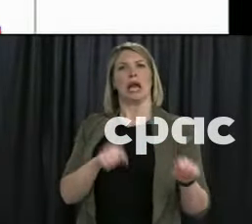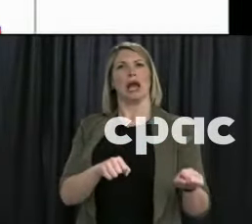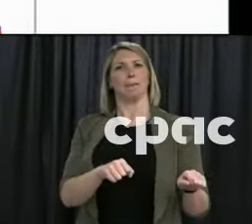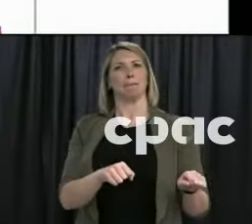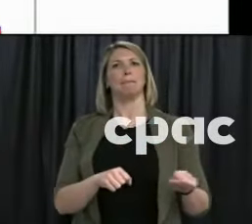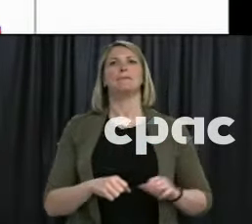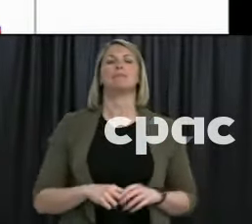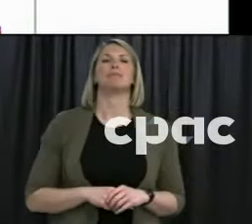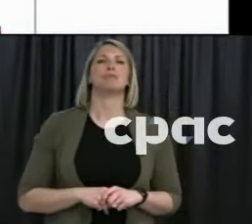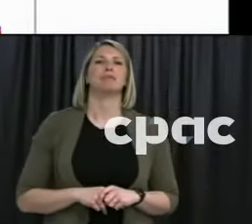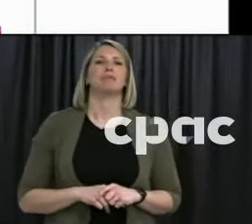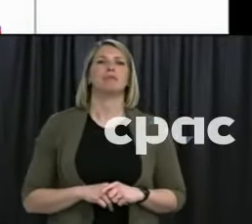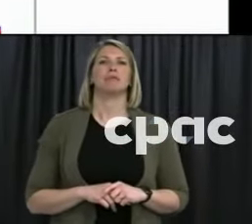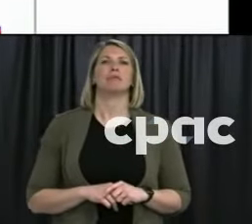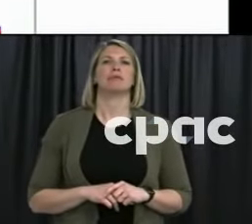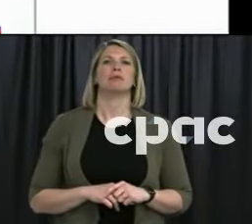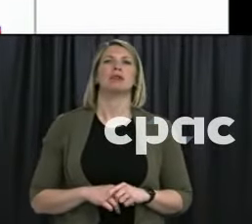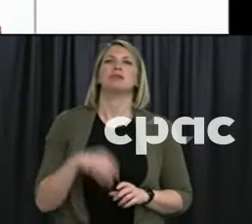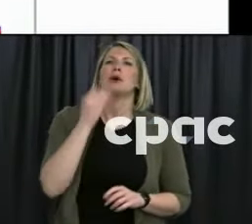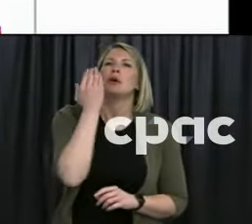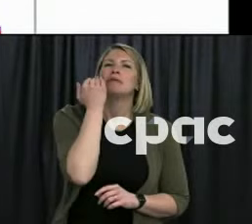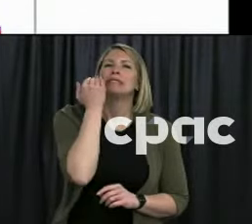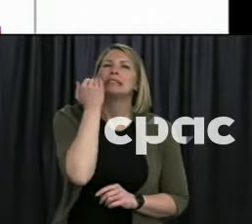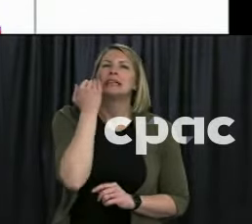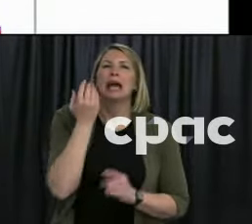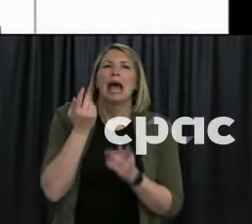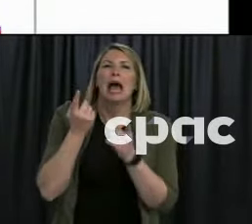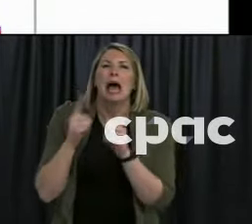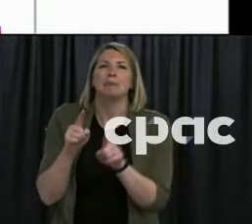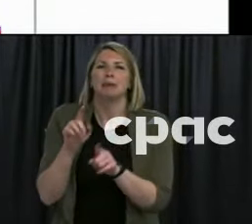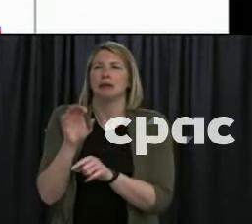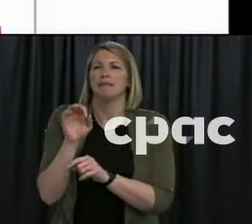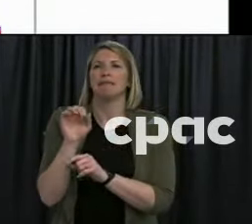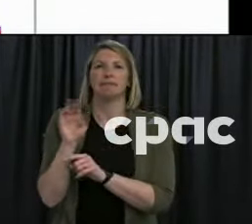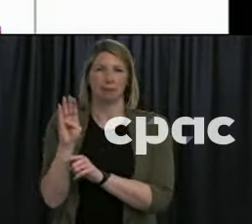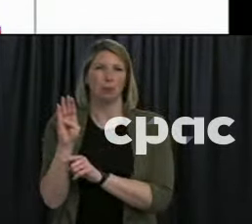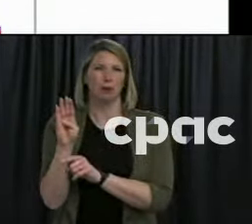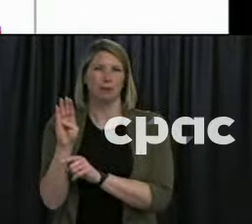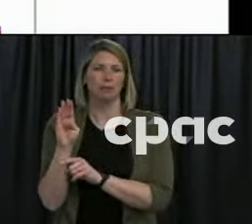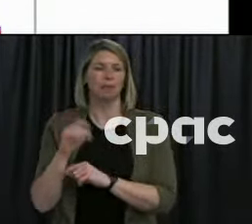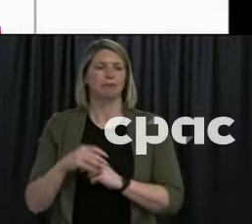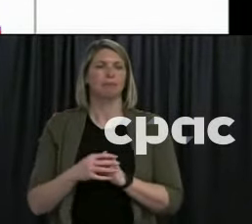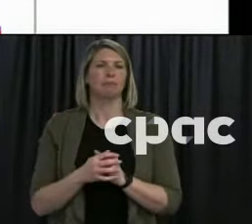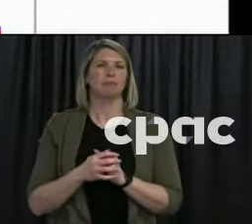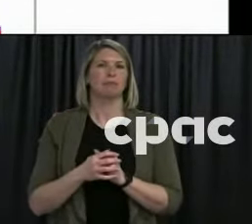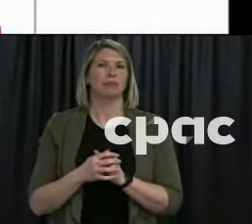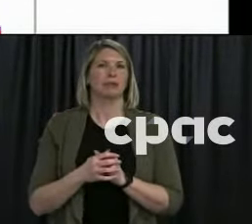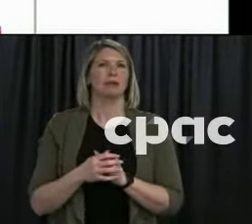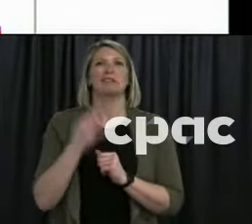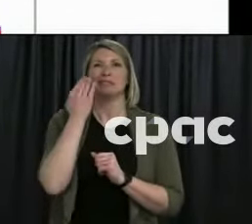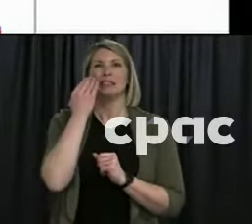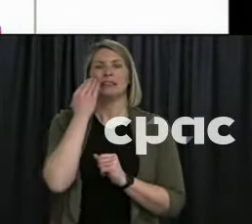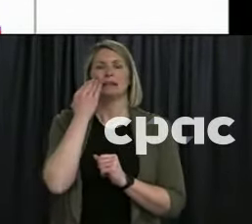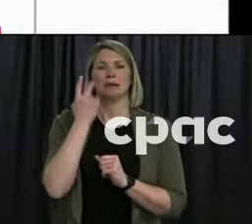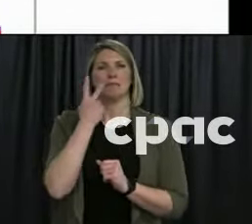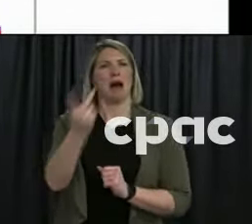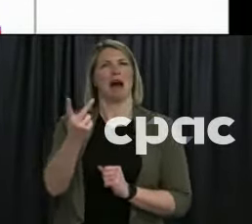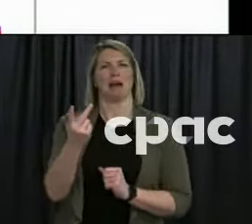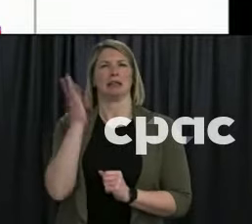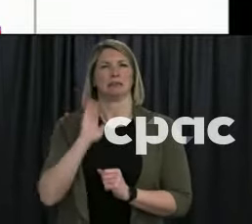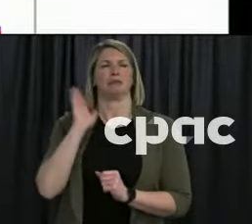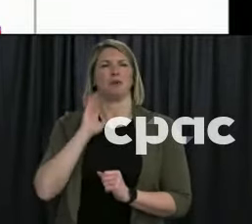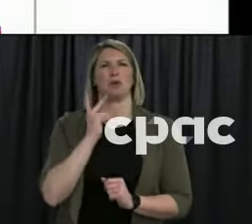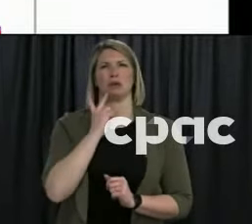So let's look at the cases from the most recent outbreak. So this is what we're used to seeing, a surge of cases and this sort of